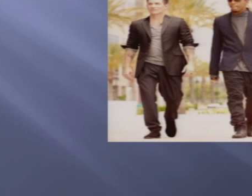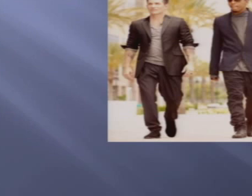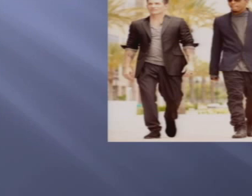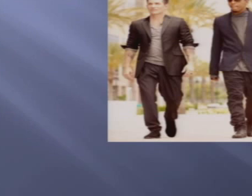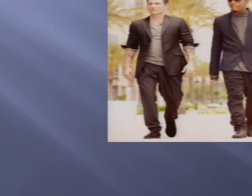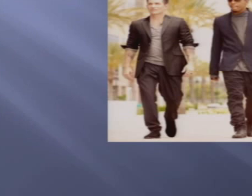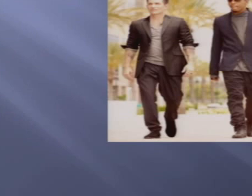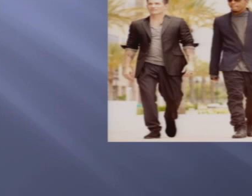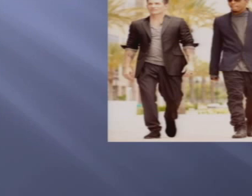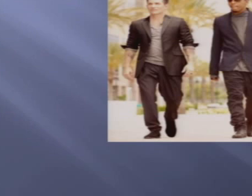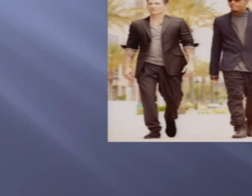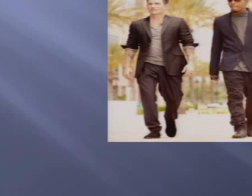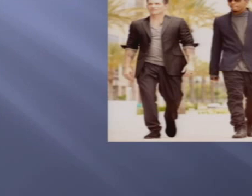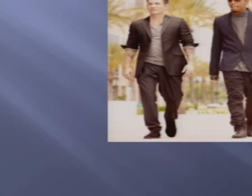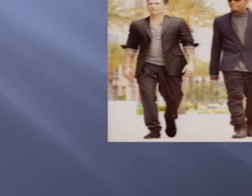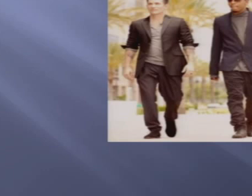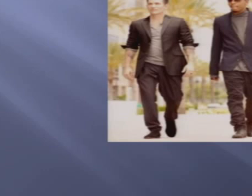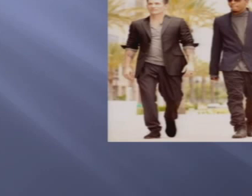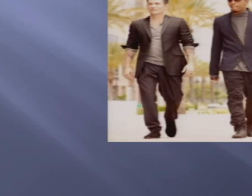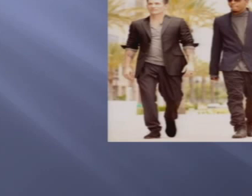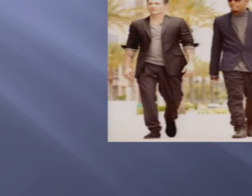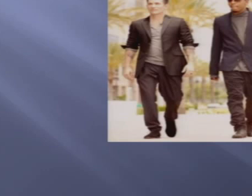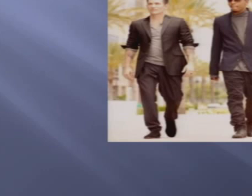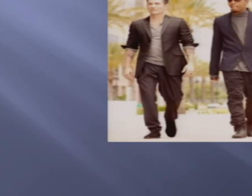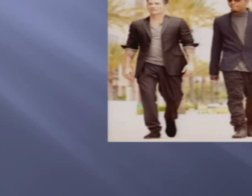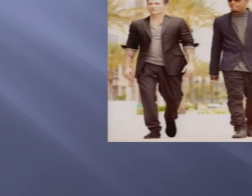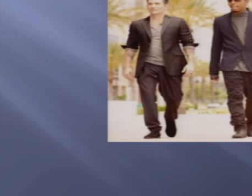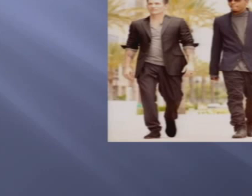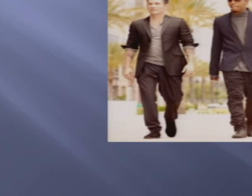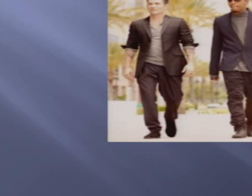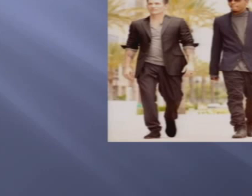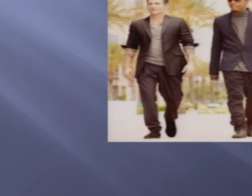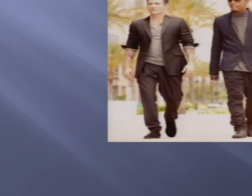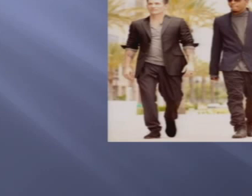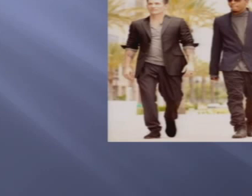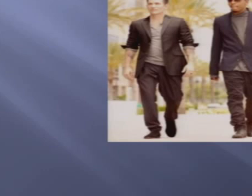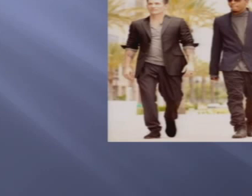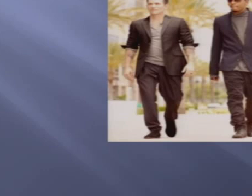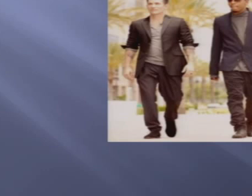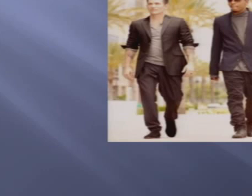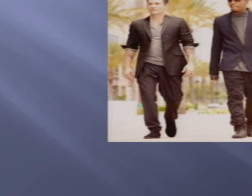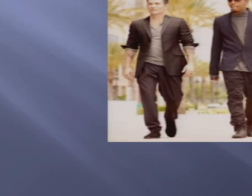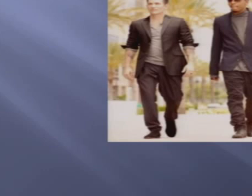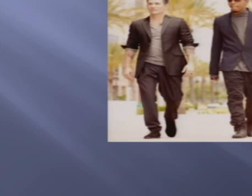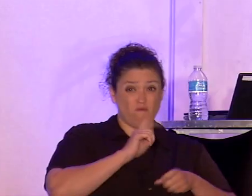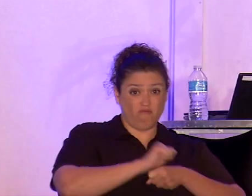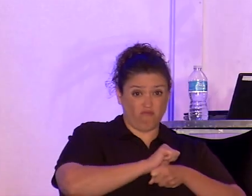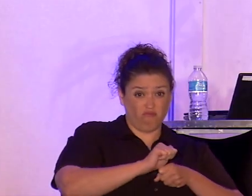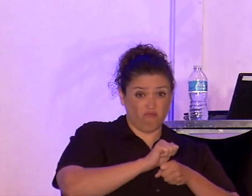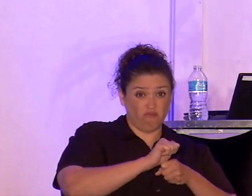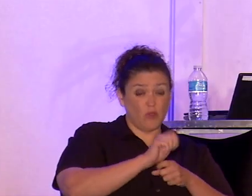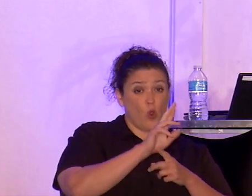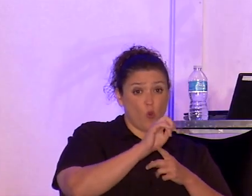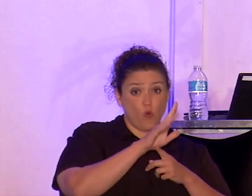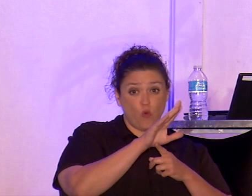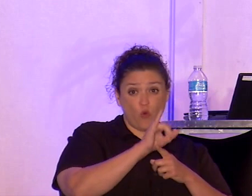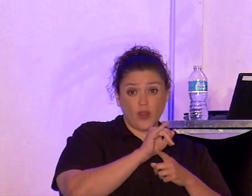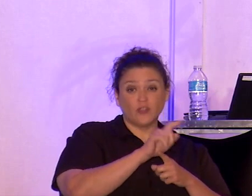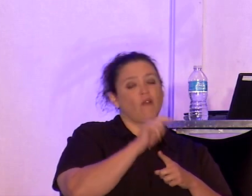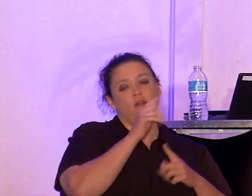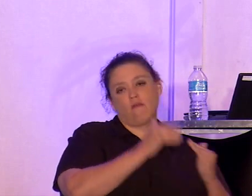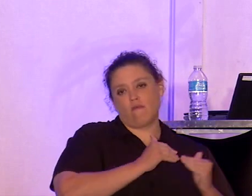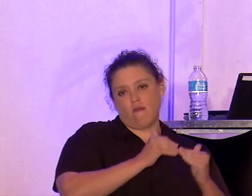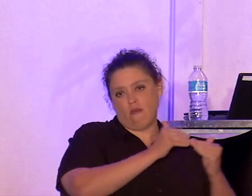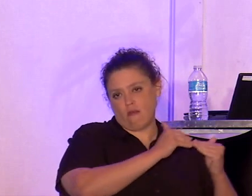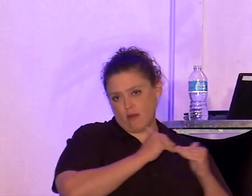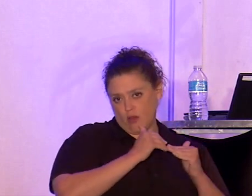opportunity couched within the reality of racialized inequality in this era